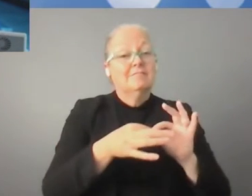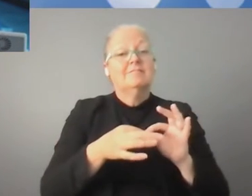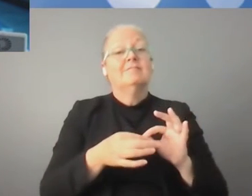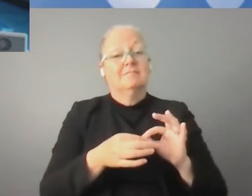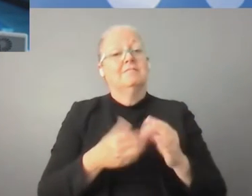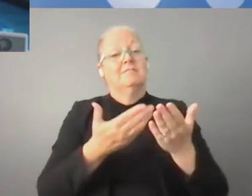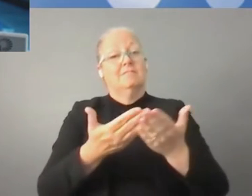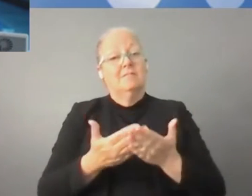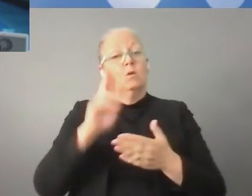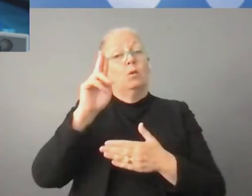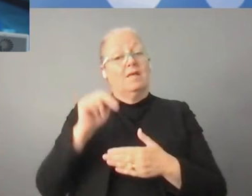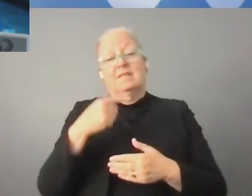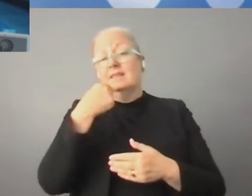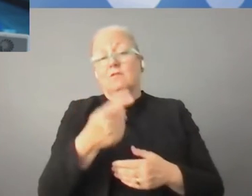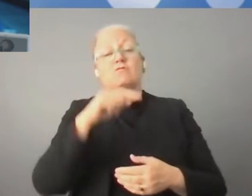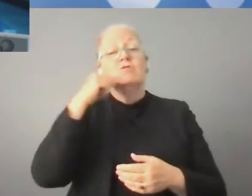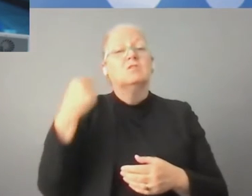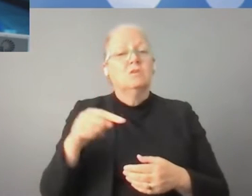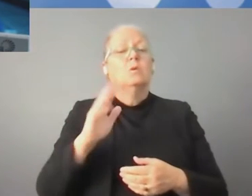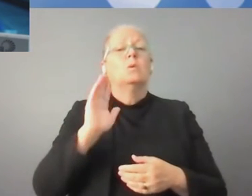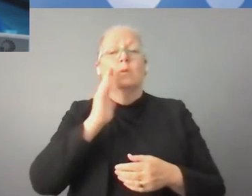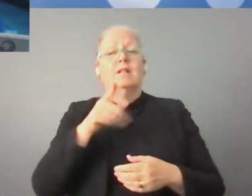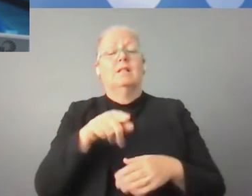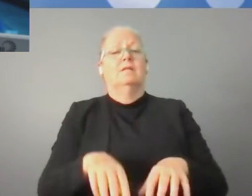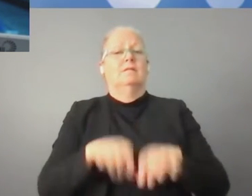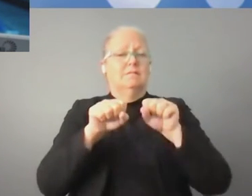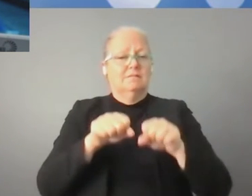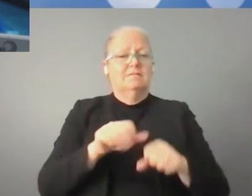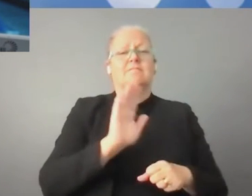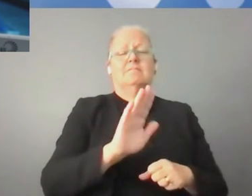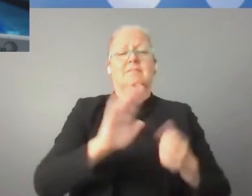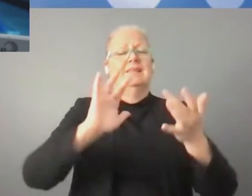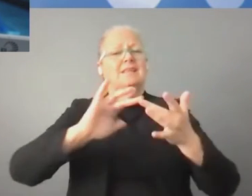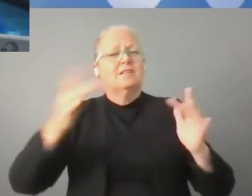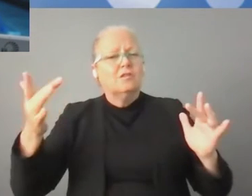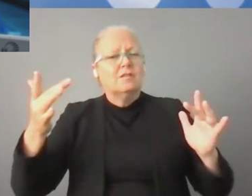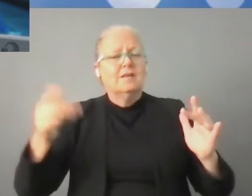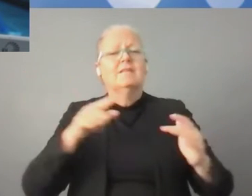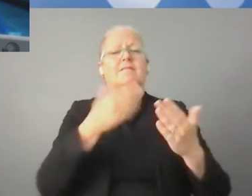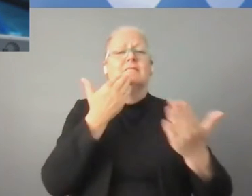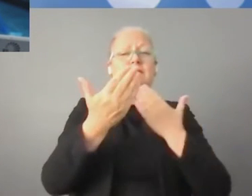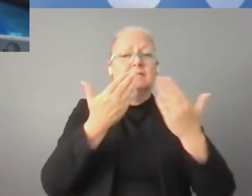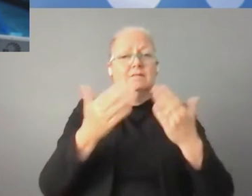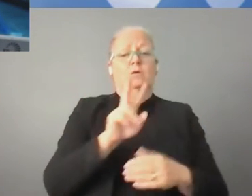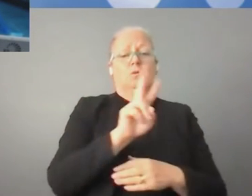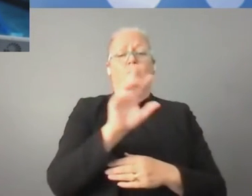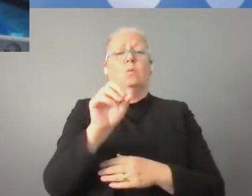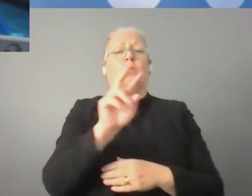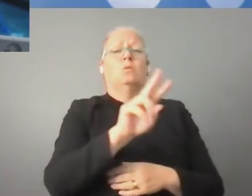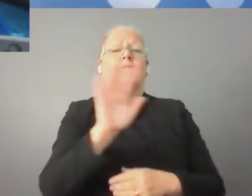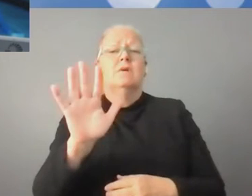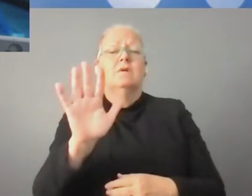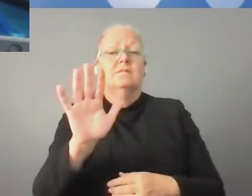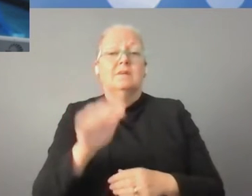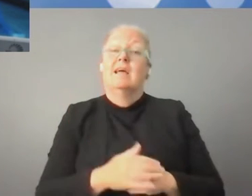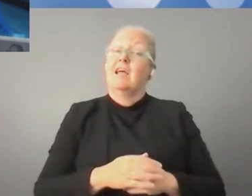that Russia will host the 20th UN Internet Governance Forum in 2025. It will be a great